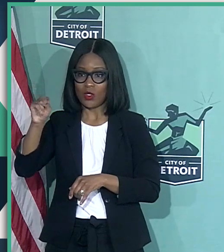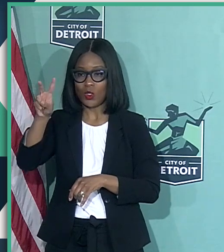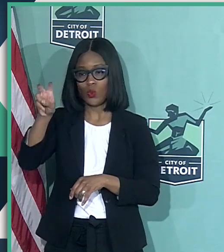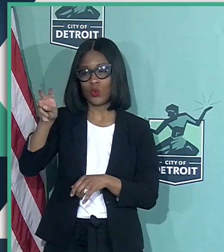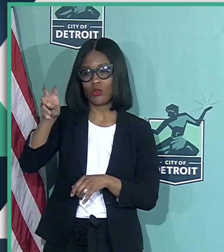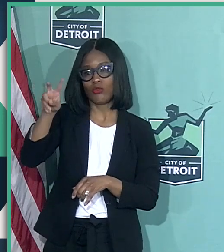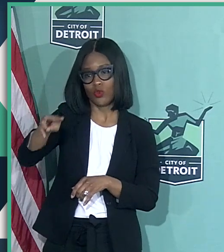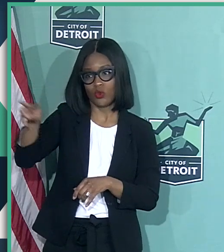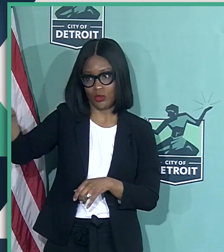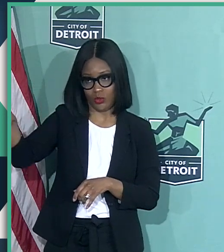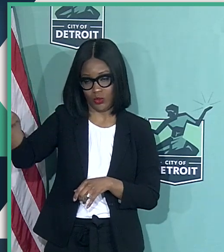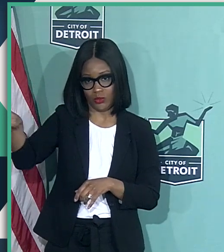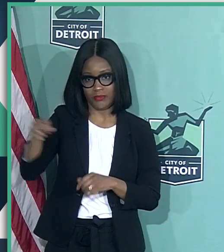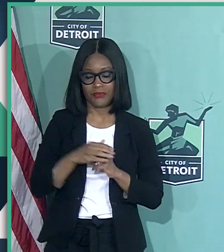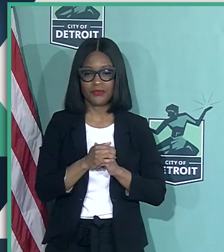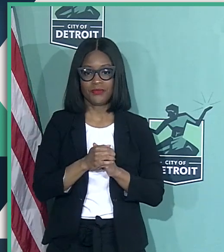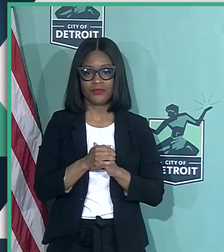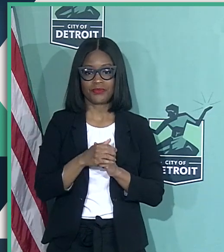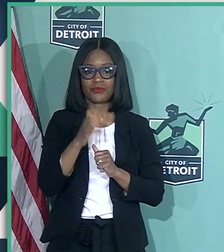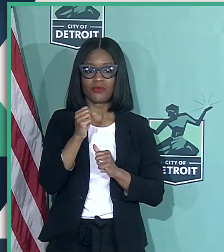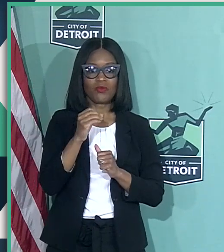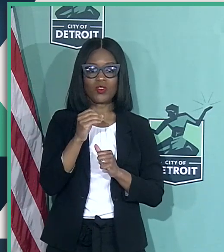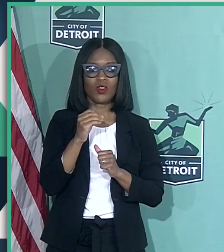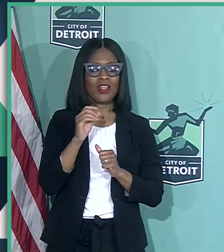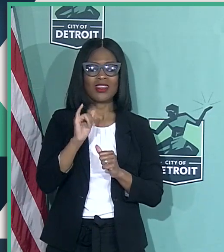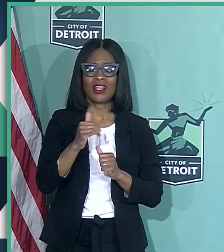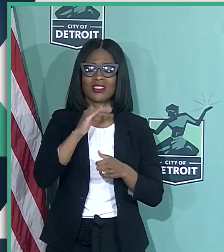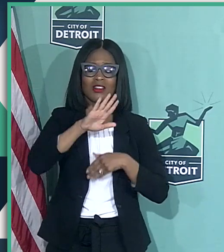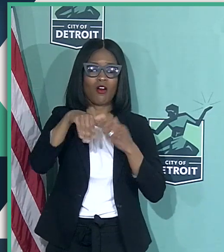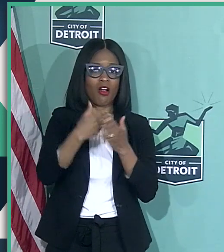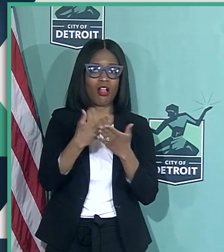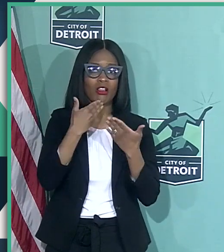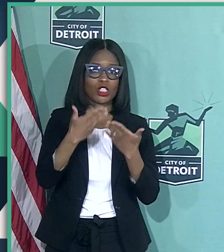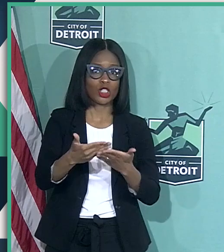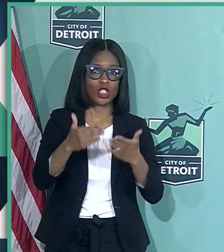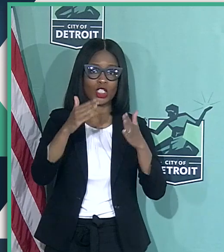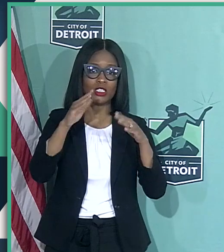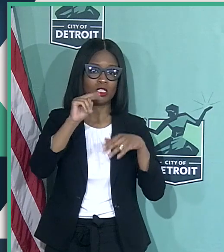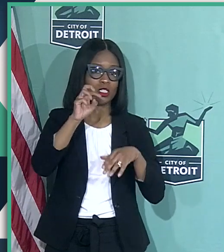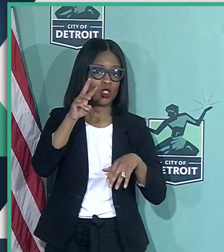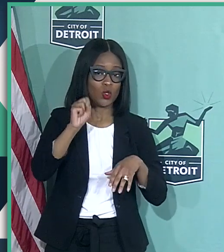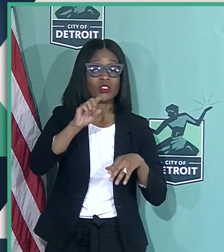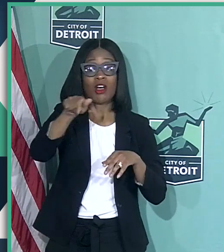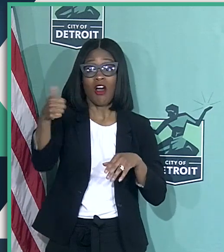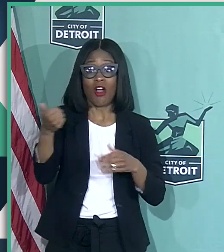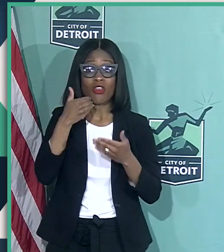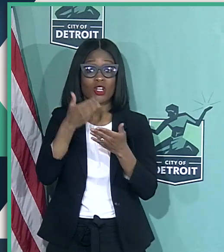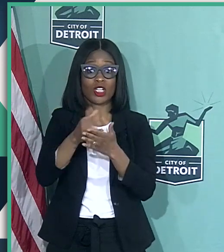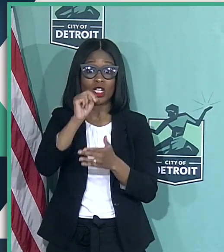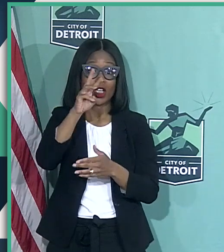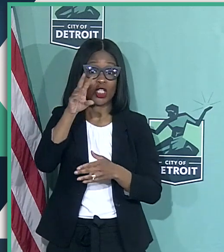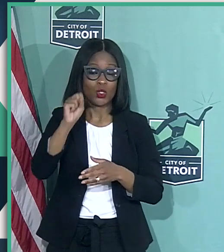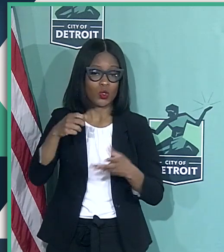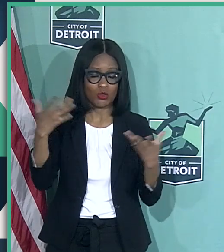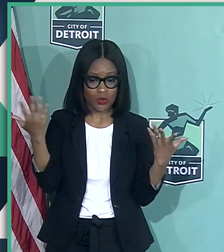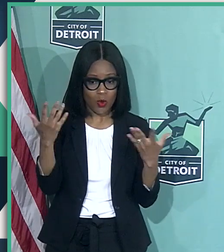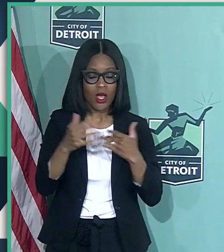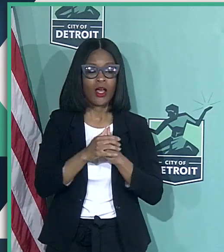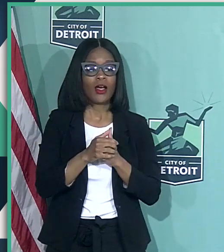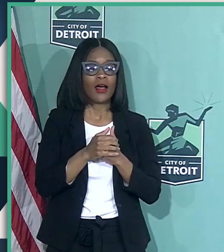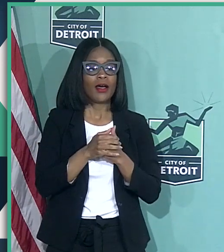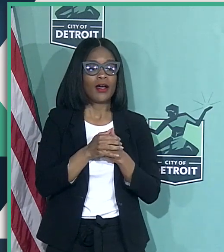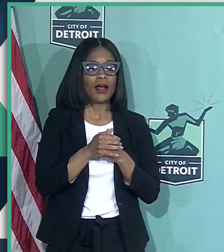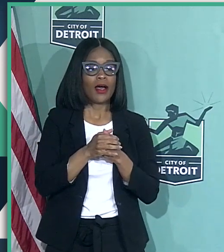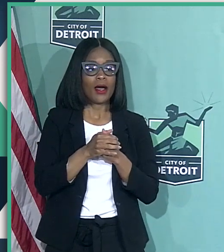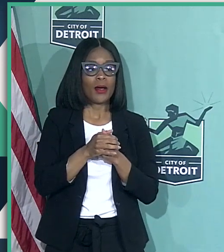Civilian, 222. And so all great news. And I'll tell you another piece of great news. I close out my remarks. You know, when